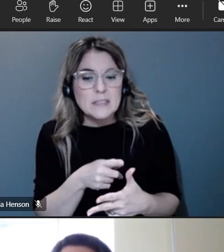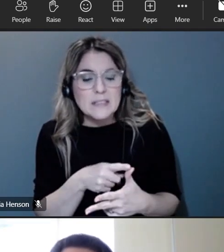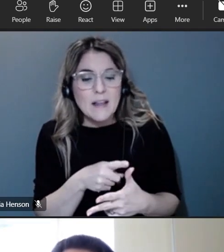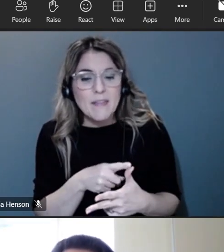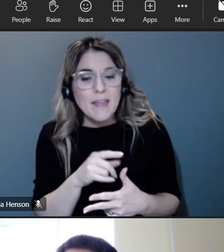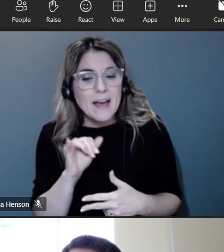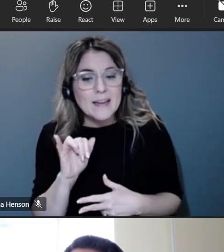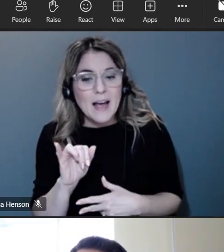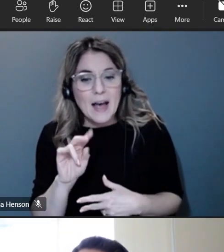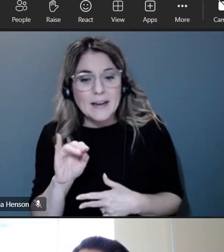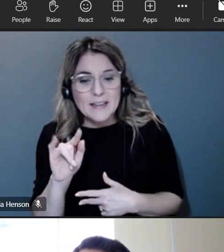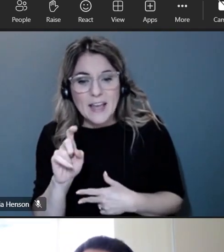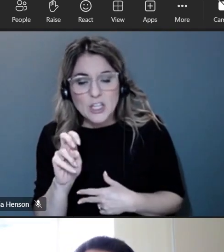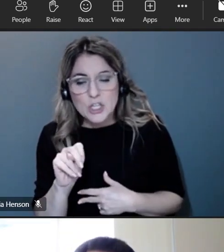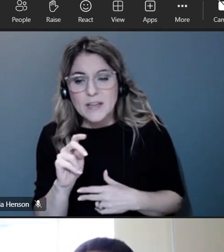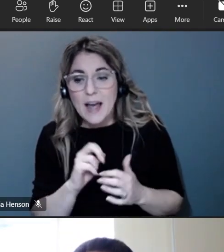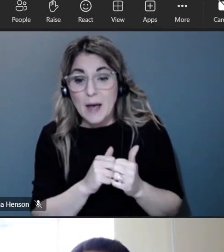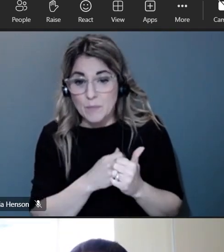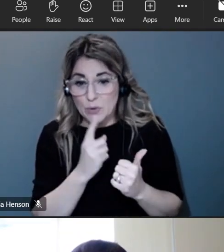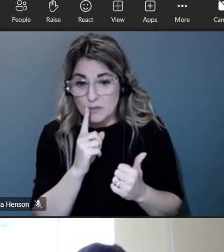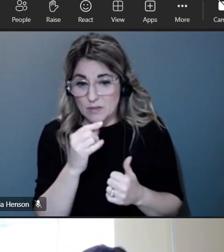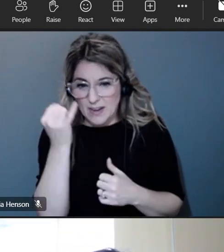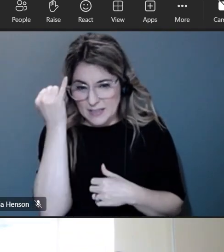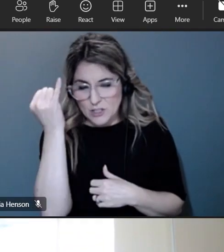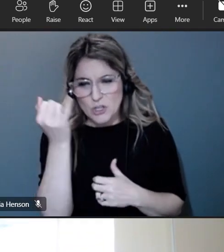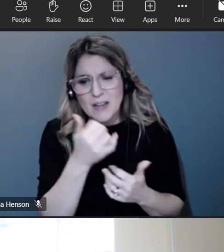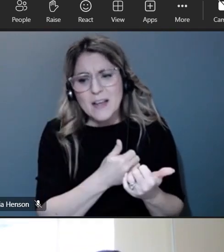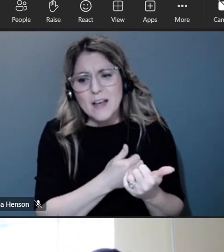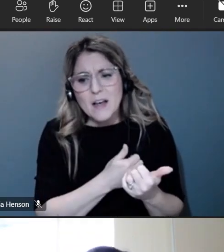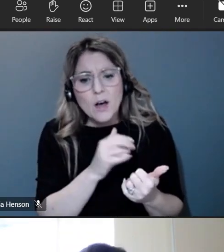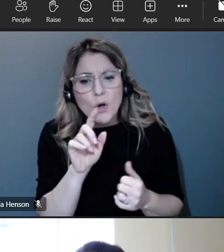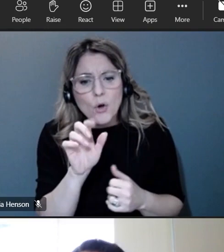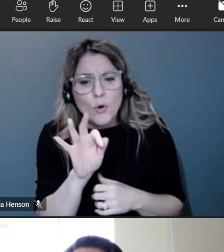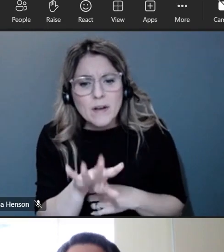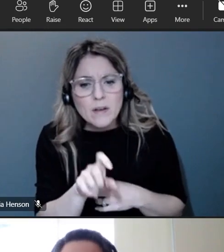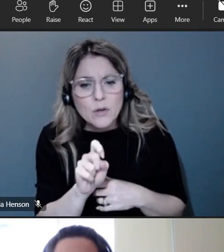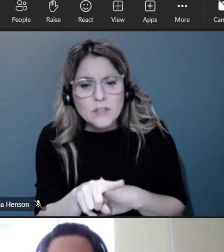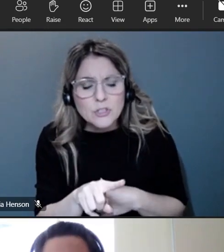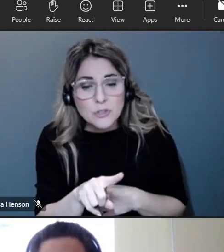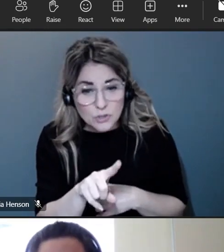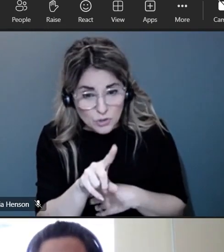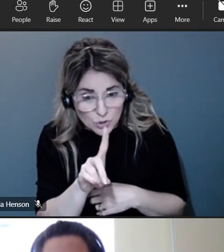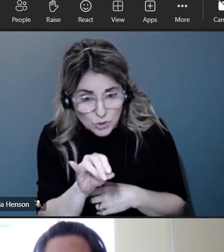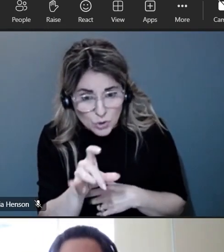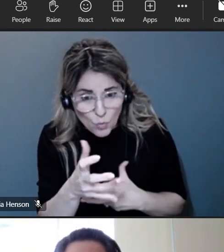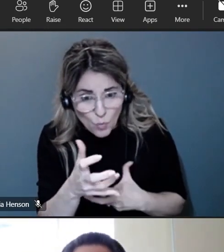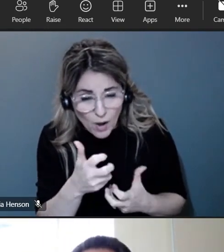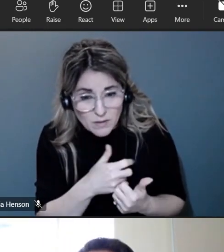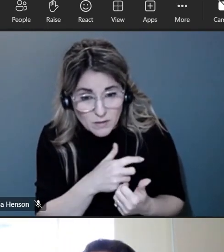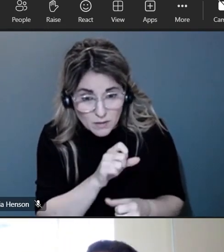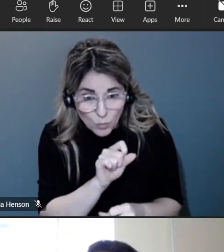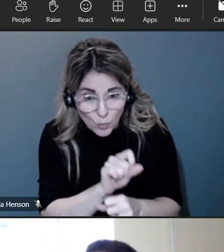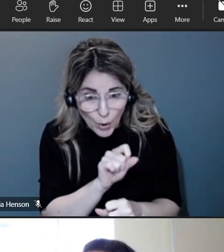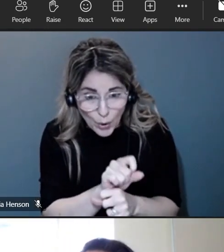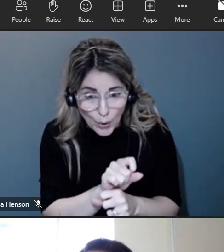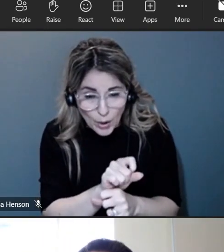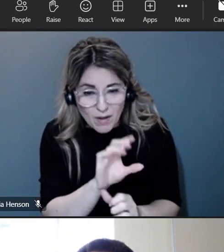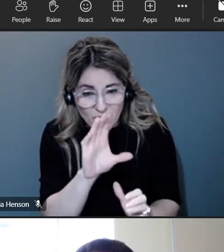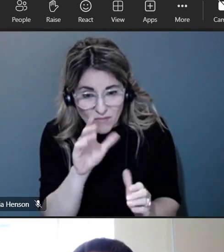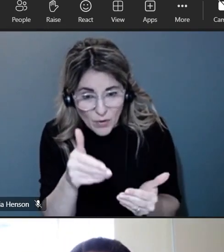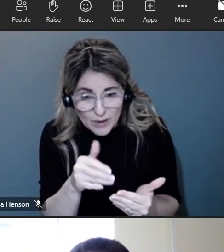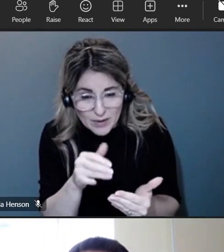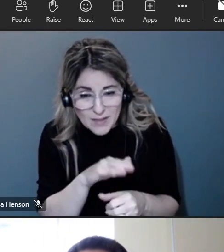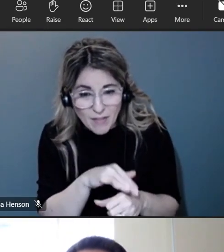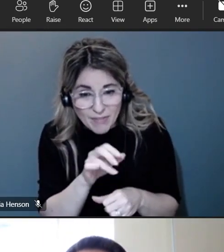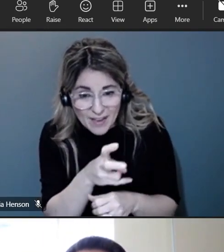with the ideation so i've sort of put one out there and that's you know do you want to have uh the work ahead be focused on that